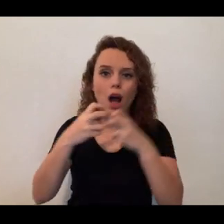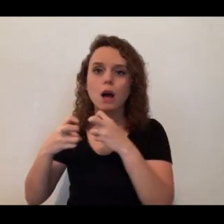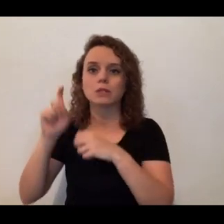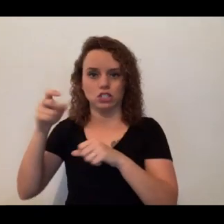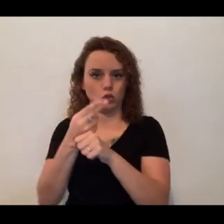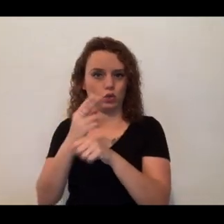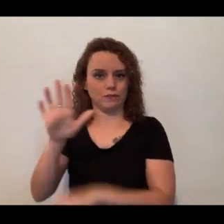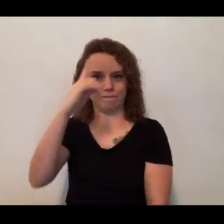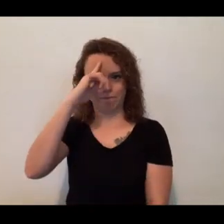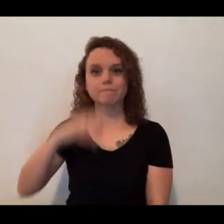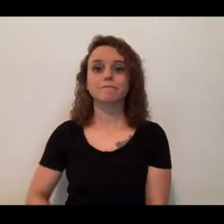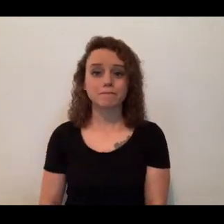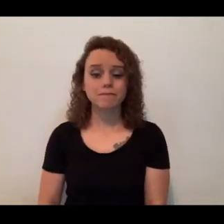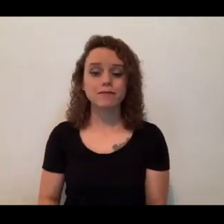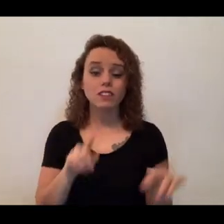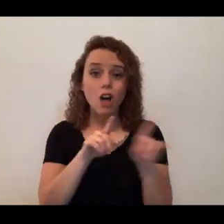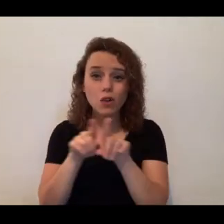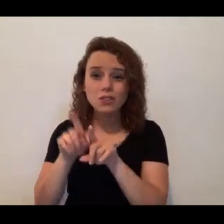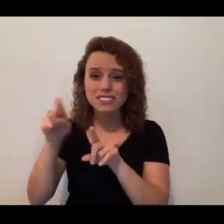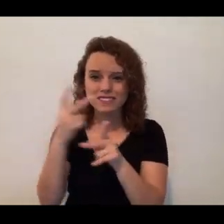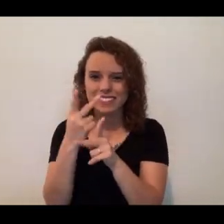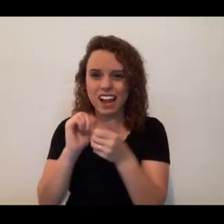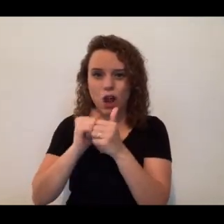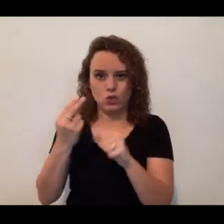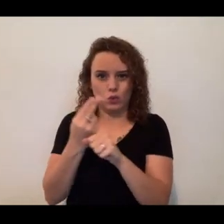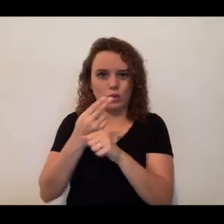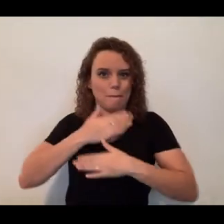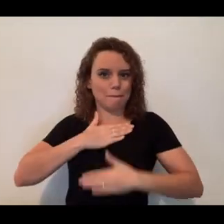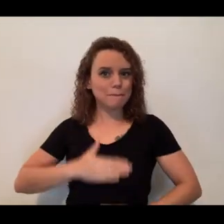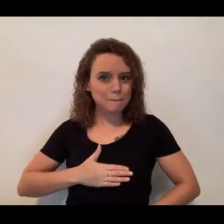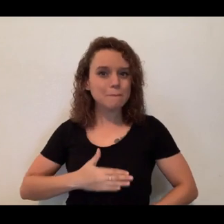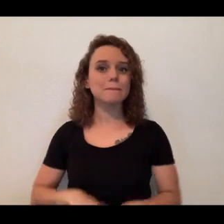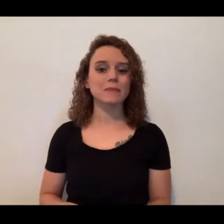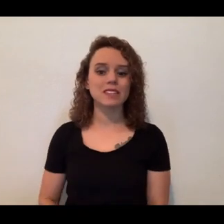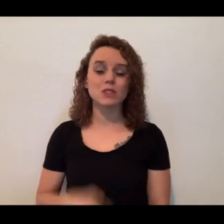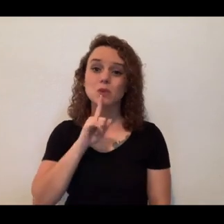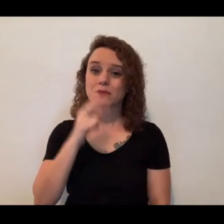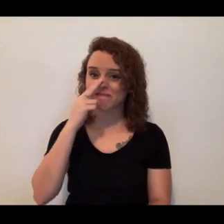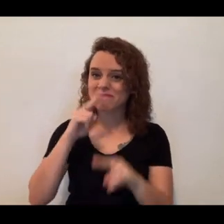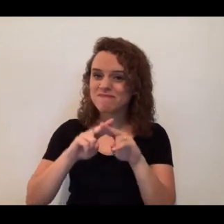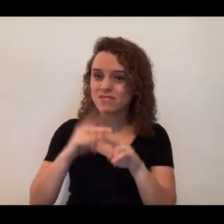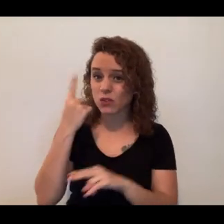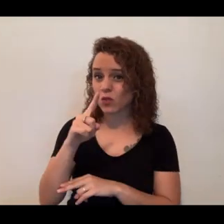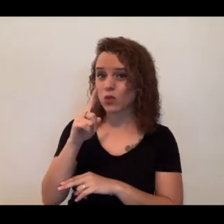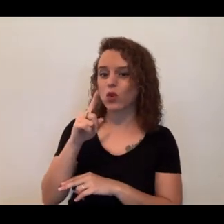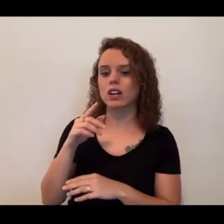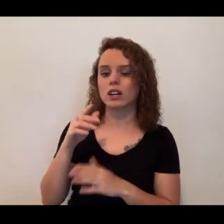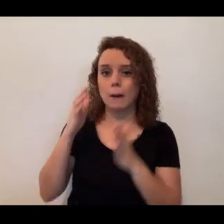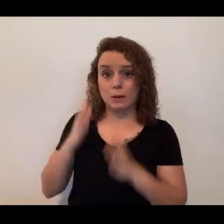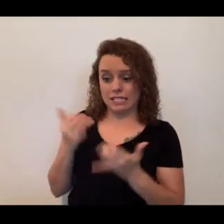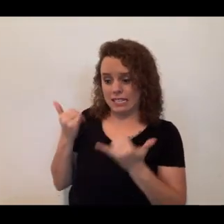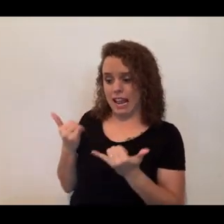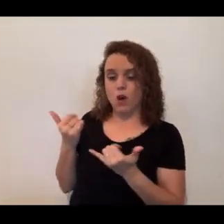She also has to figure out how to use her body, which is really fun for our person operating camera to try to